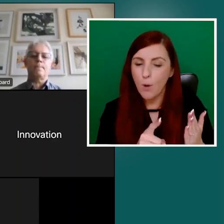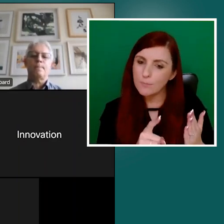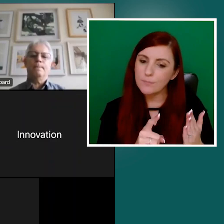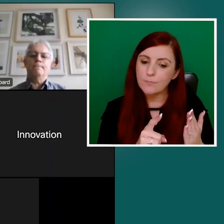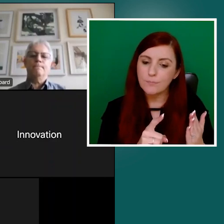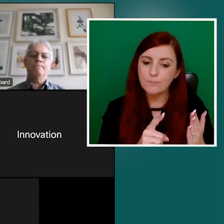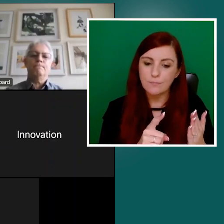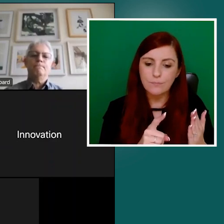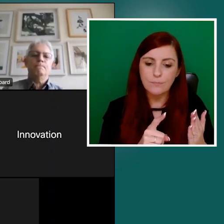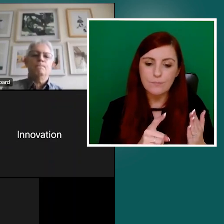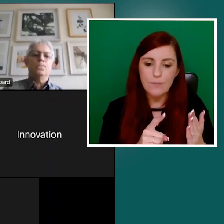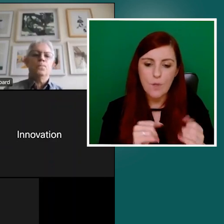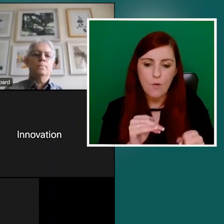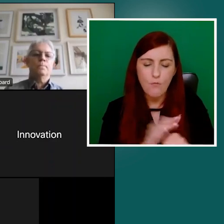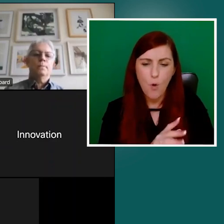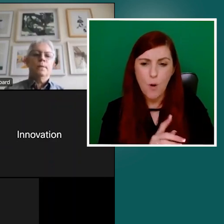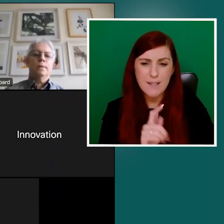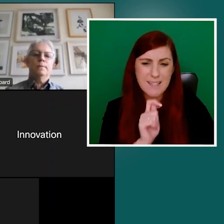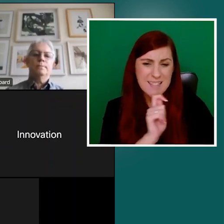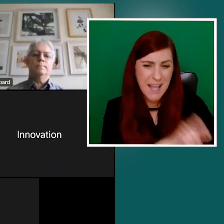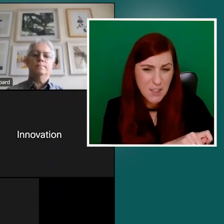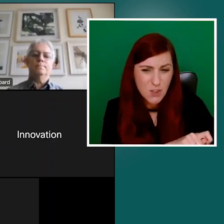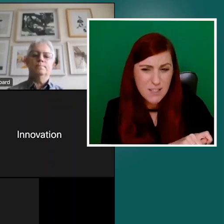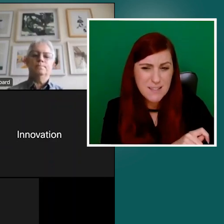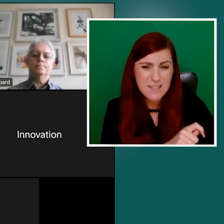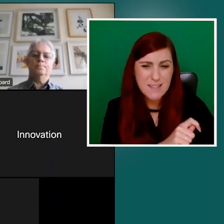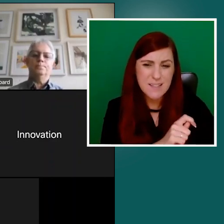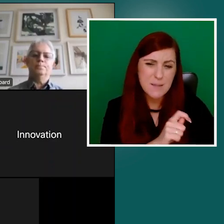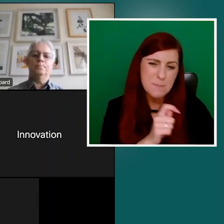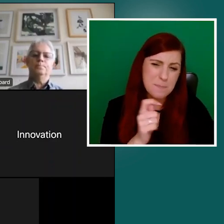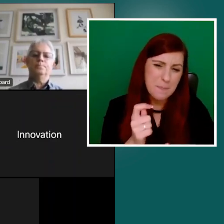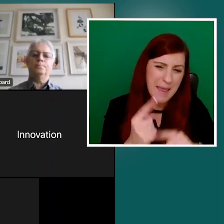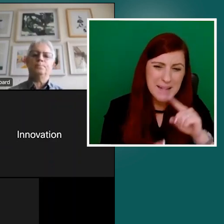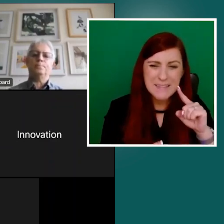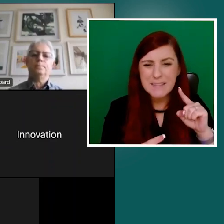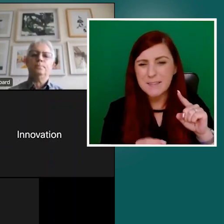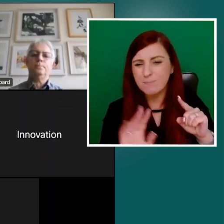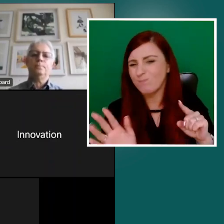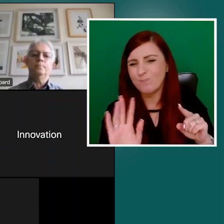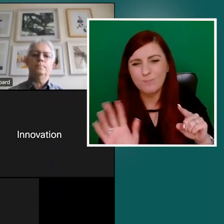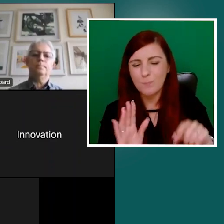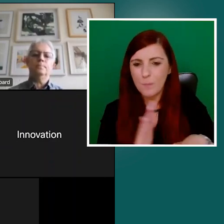penalties, we're very much more in the area of persuasion, uh, rather than enforcement.